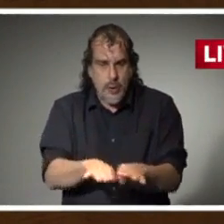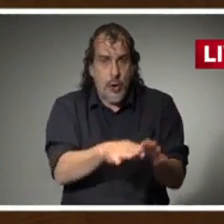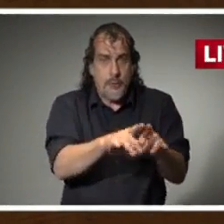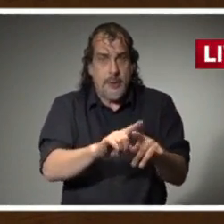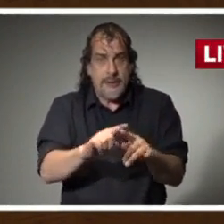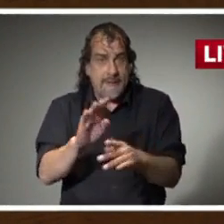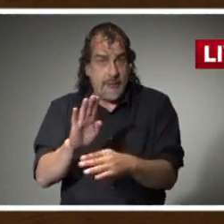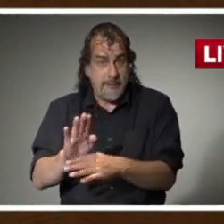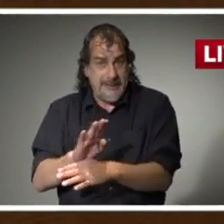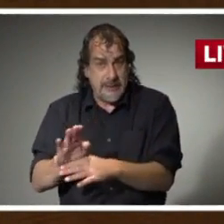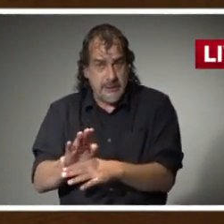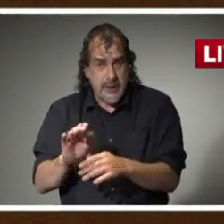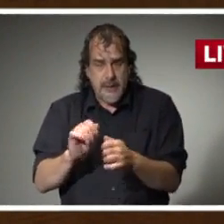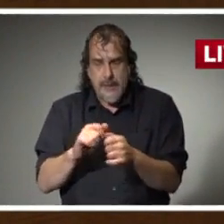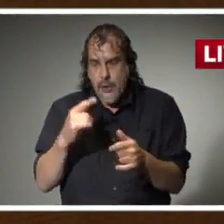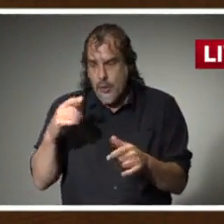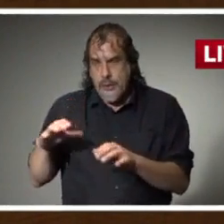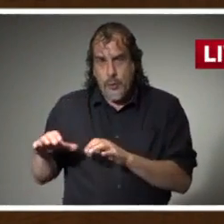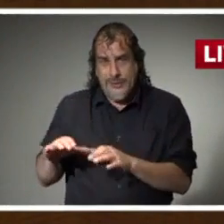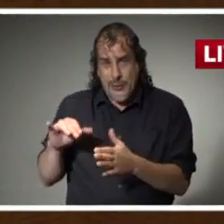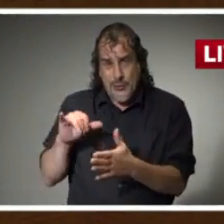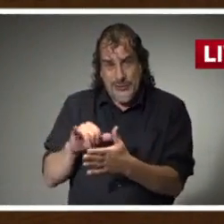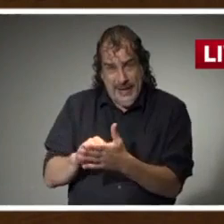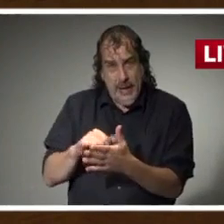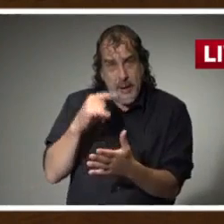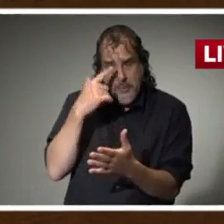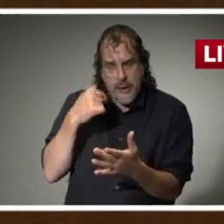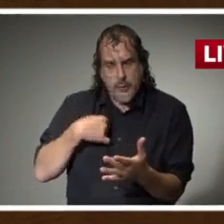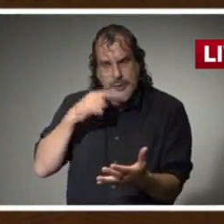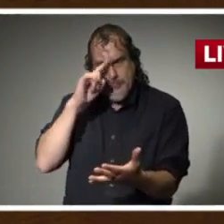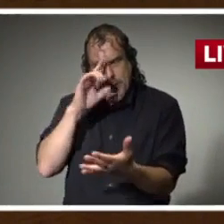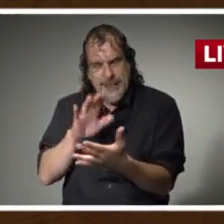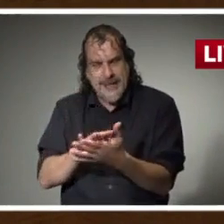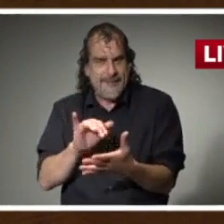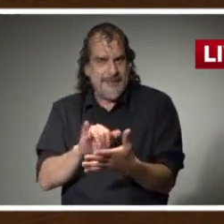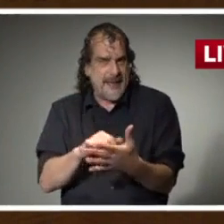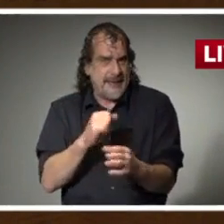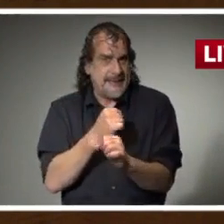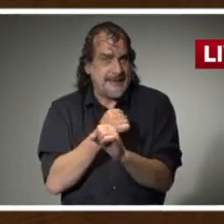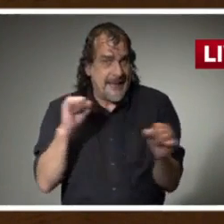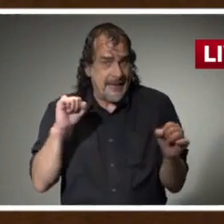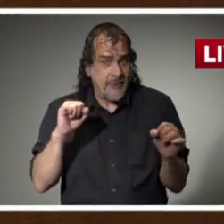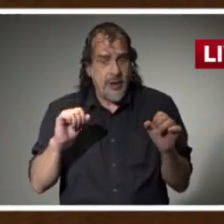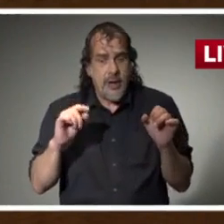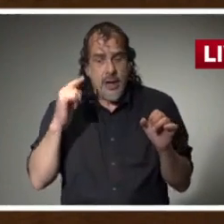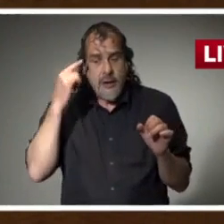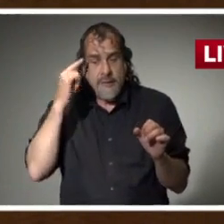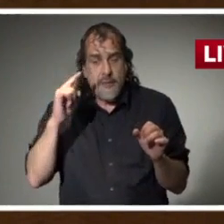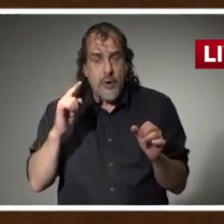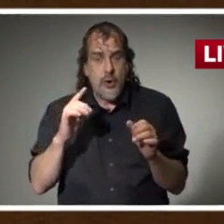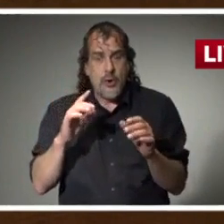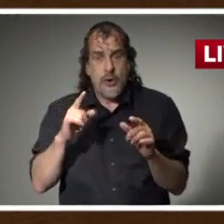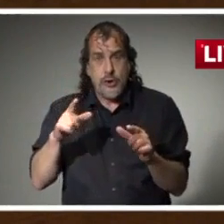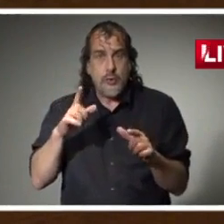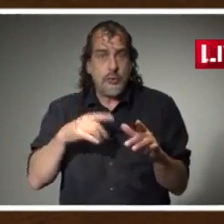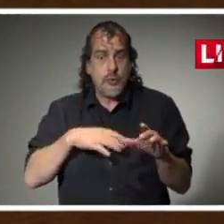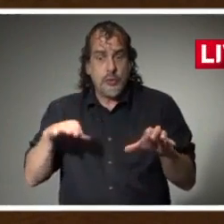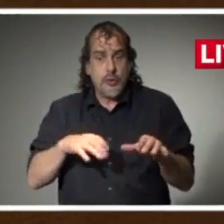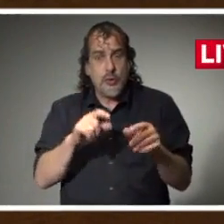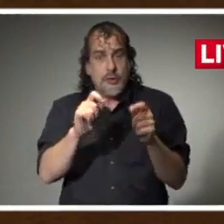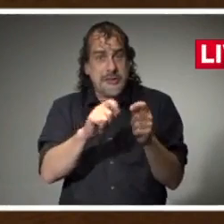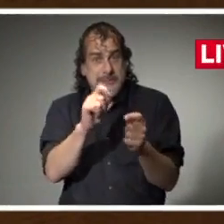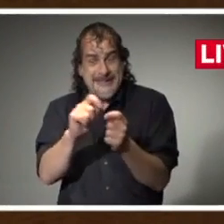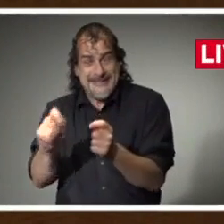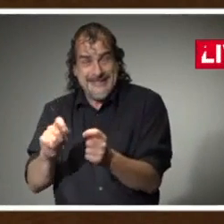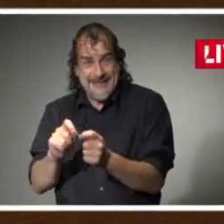has been done because we believe that it is safe to allow certain activities and